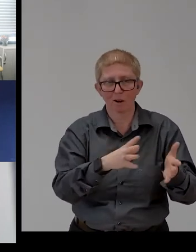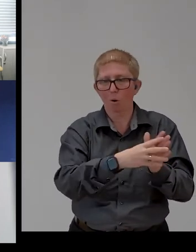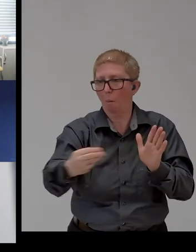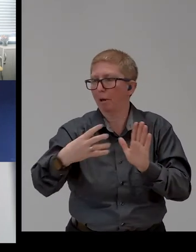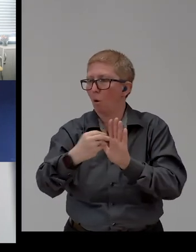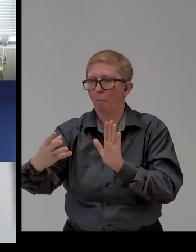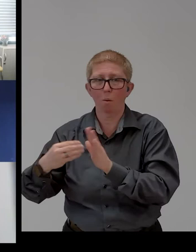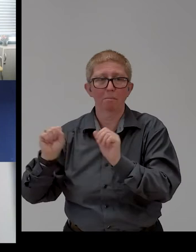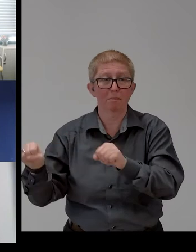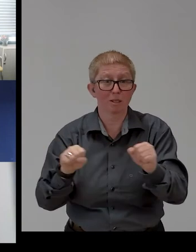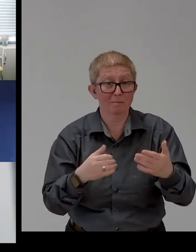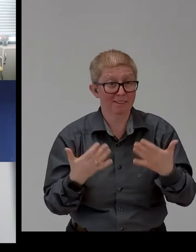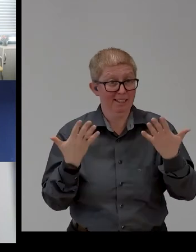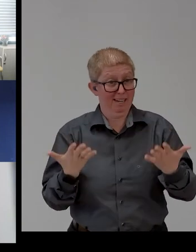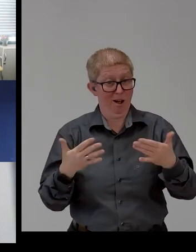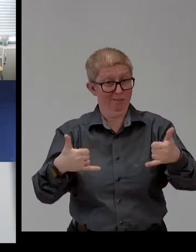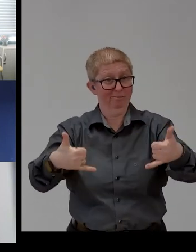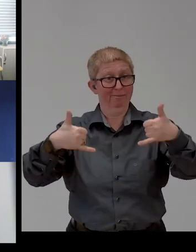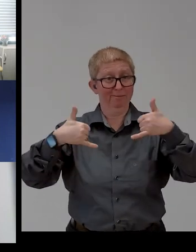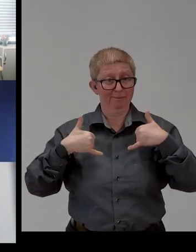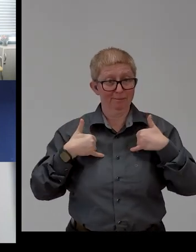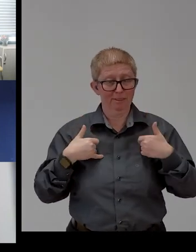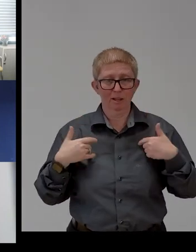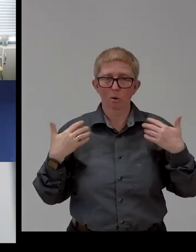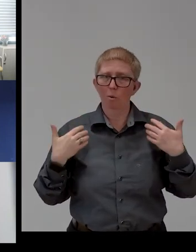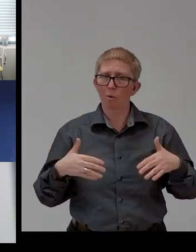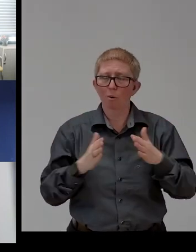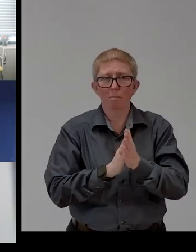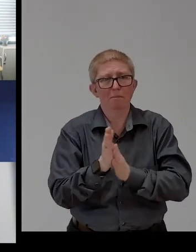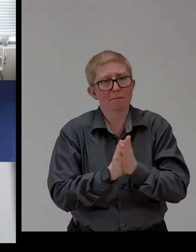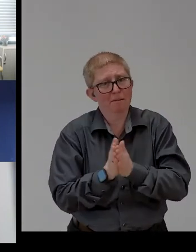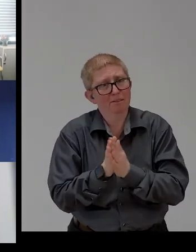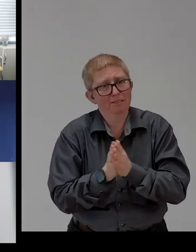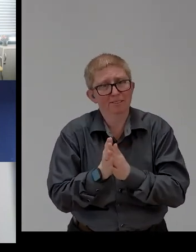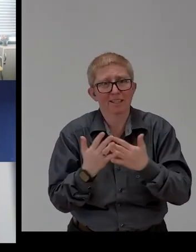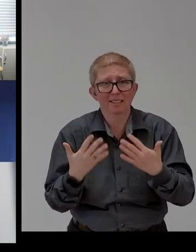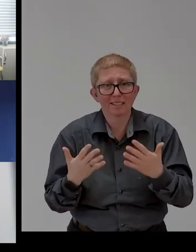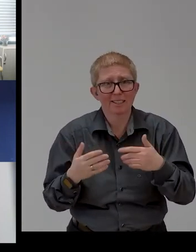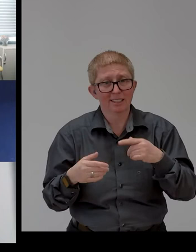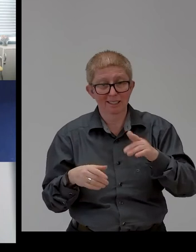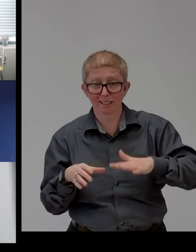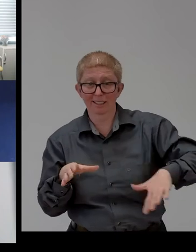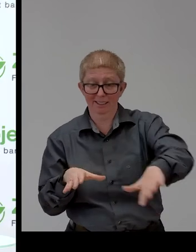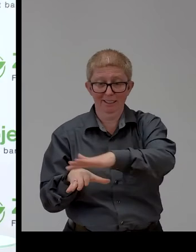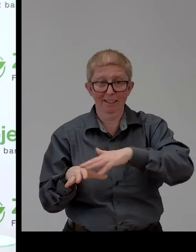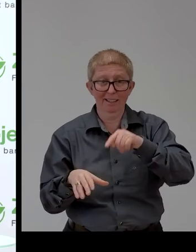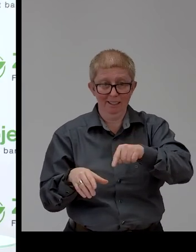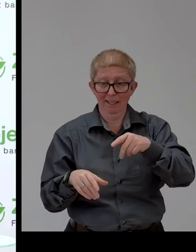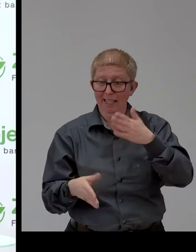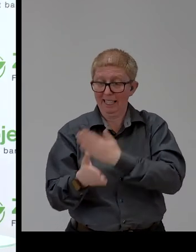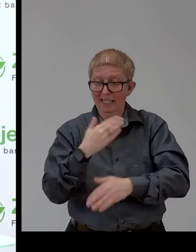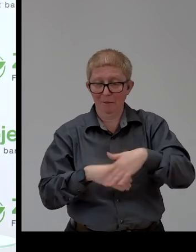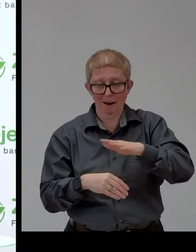to keep innovating and making a difference in the life of a person with disability. Thank you very much. Thank you so much. We will